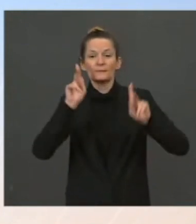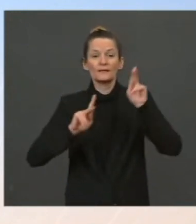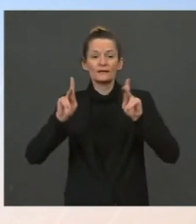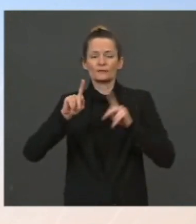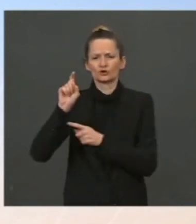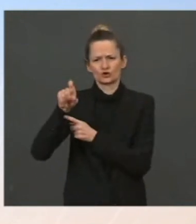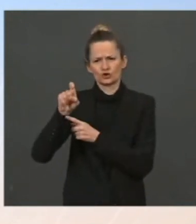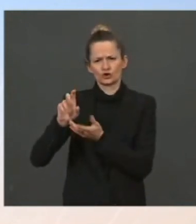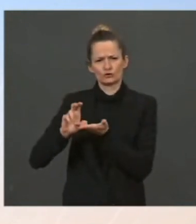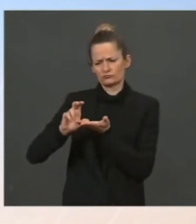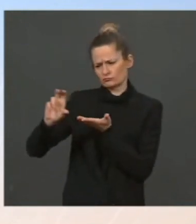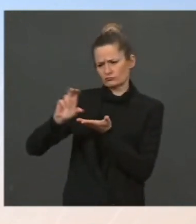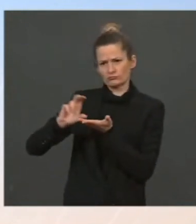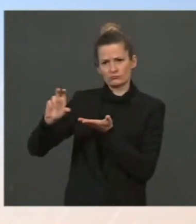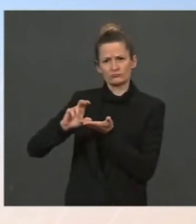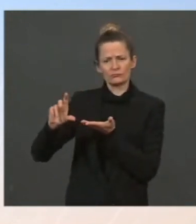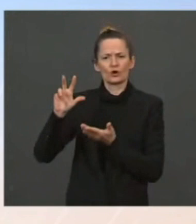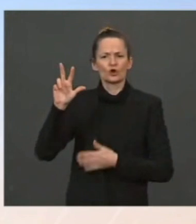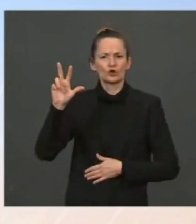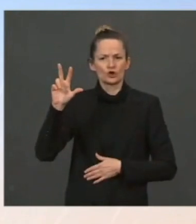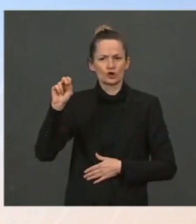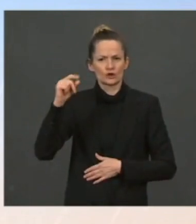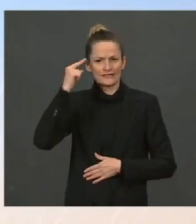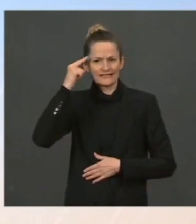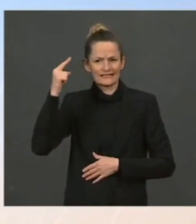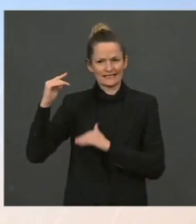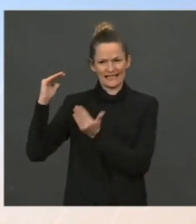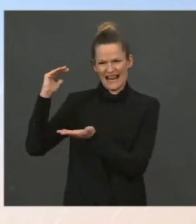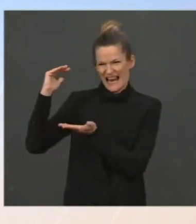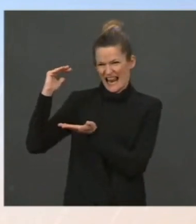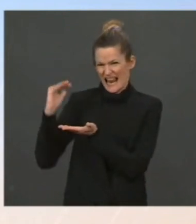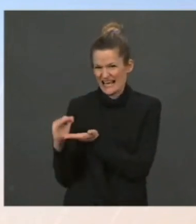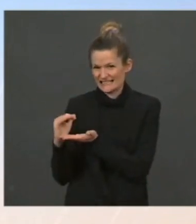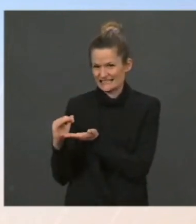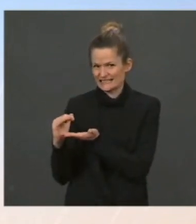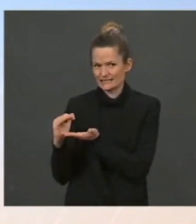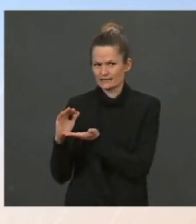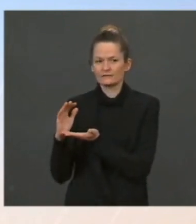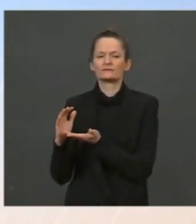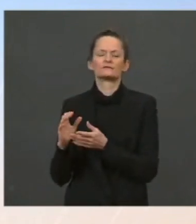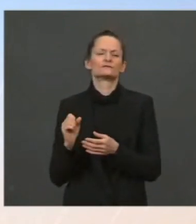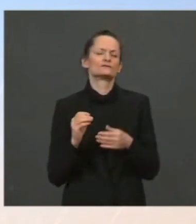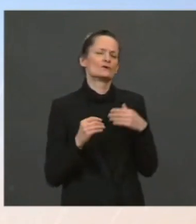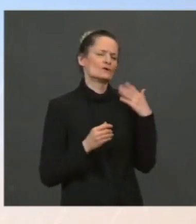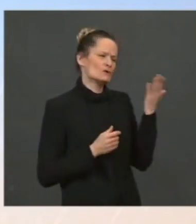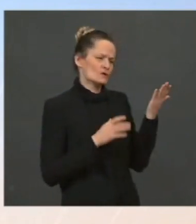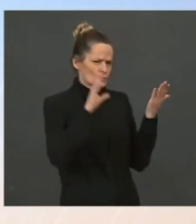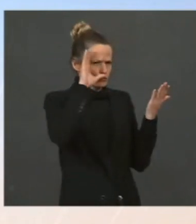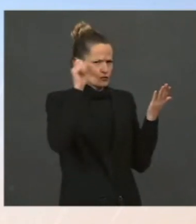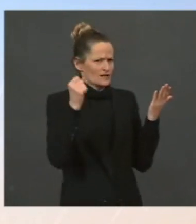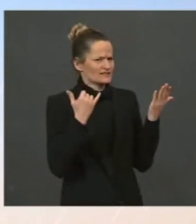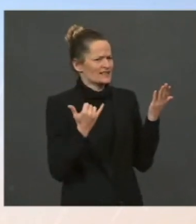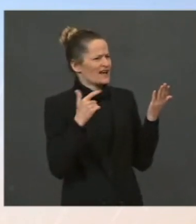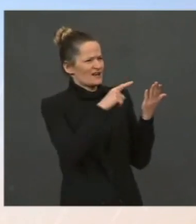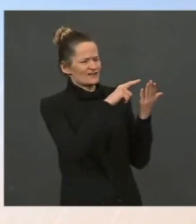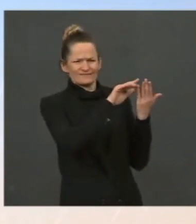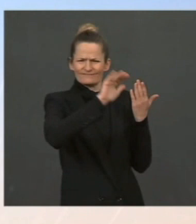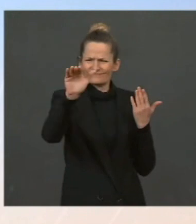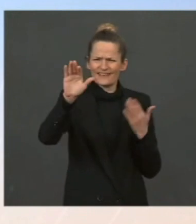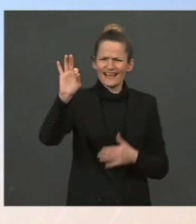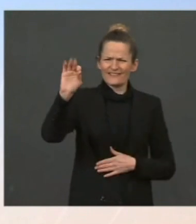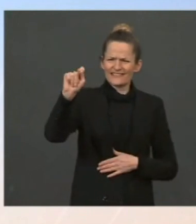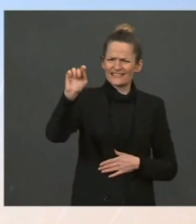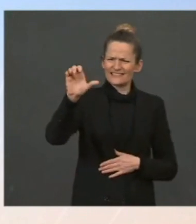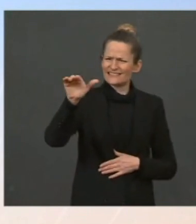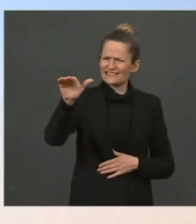unfinished gas and gasoline at the pump. So he's asked for the FTC to take a look at this. But this administration has been looking at